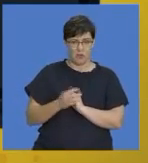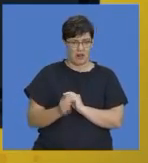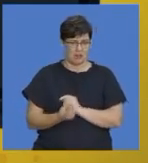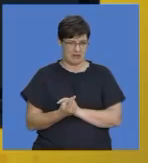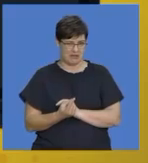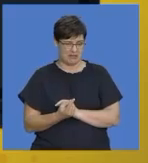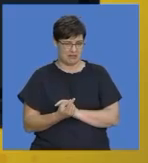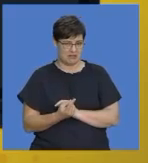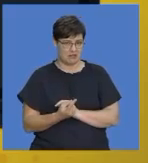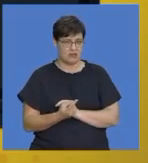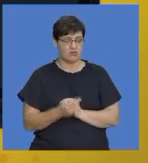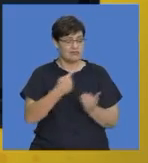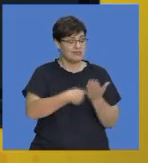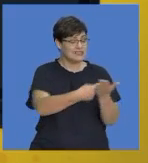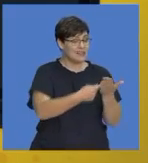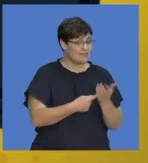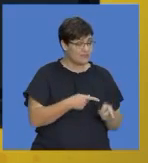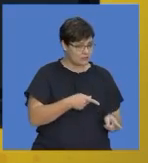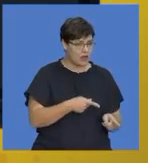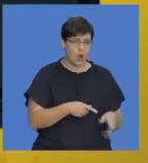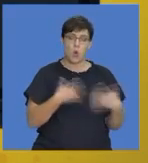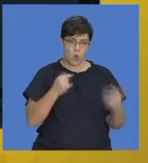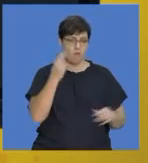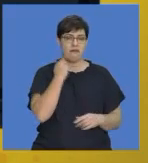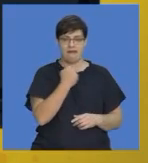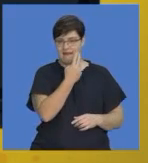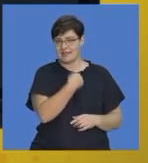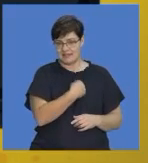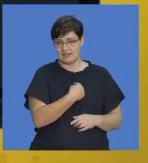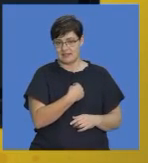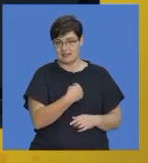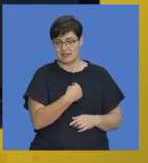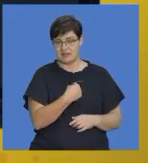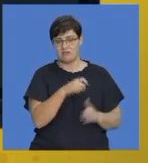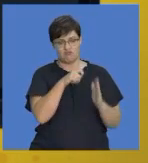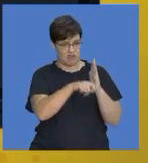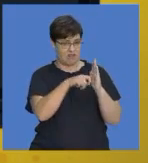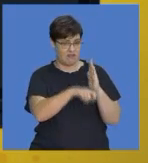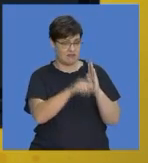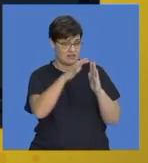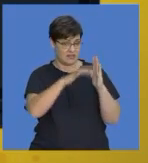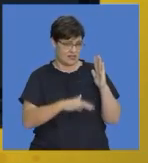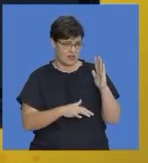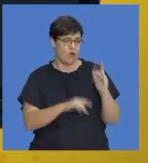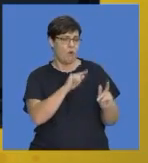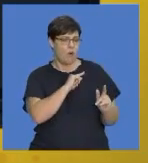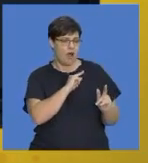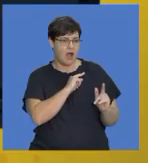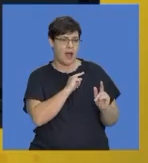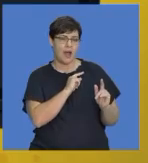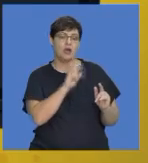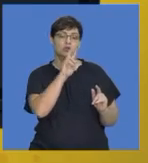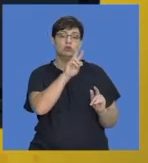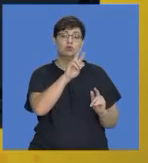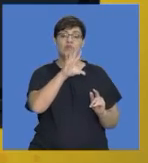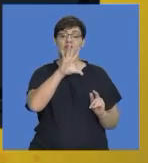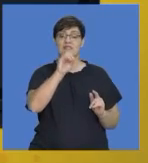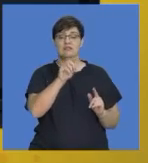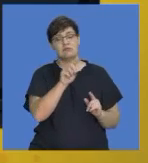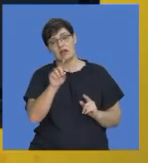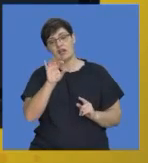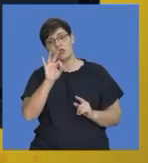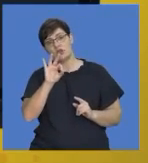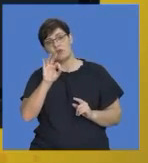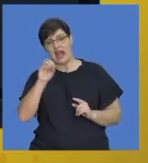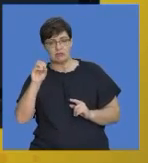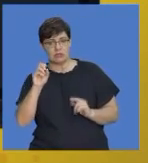is actually quite a nice essay to write where it gives you a better chance of getting your 250 to 300 words especially if you get stuck